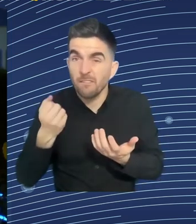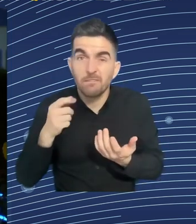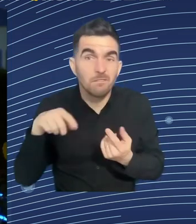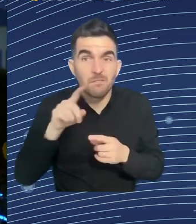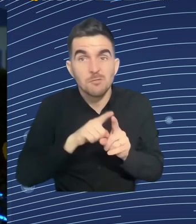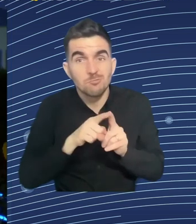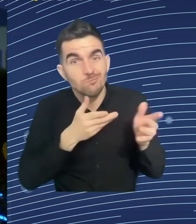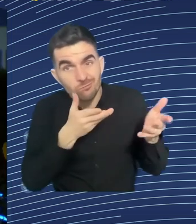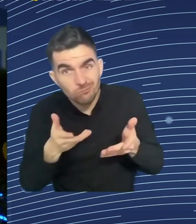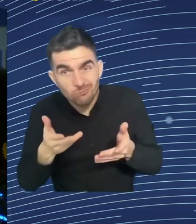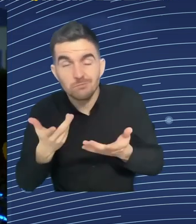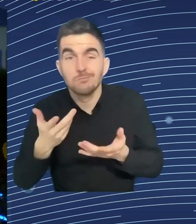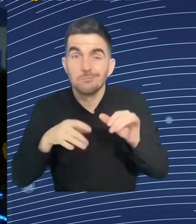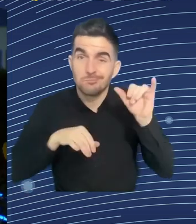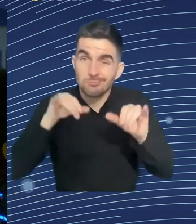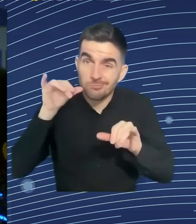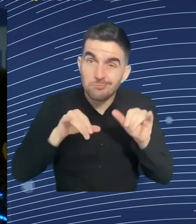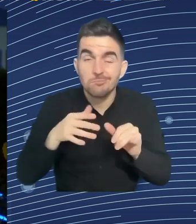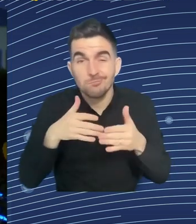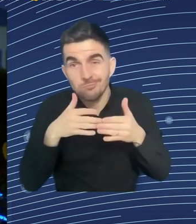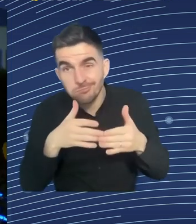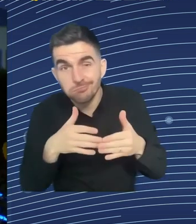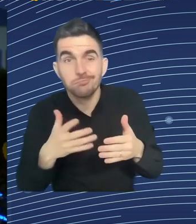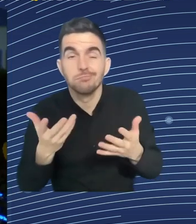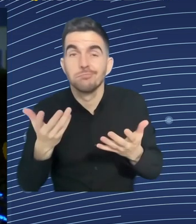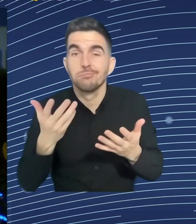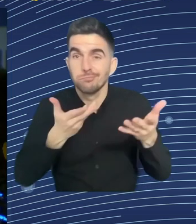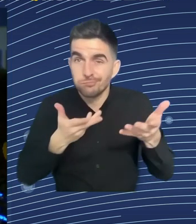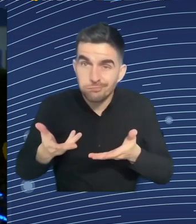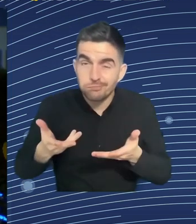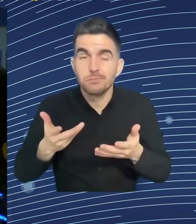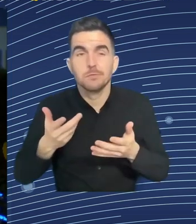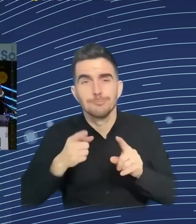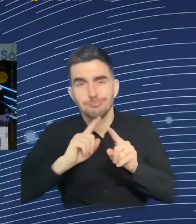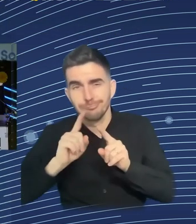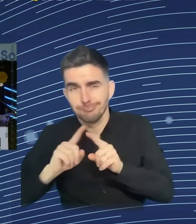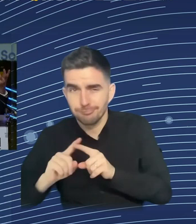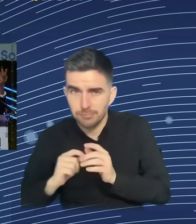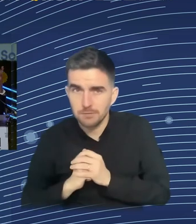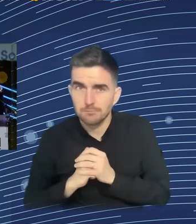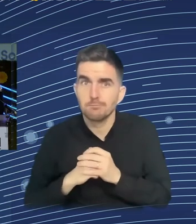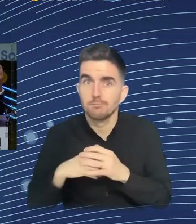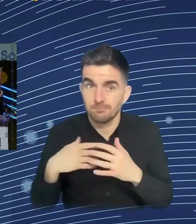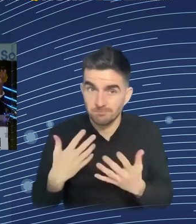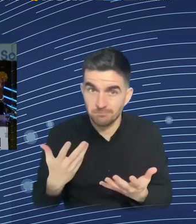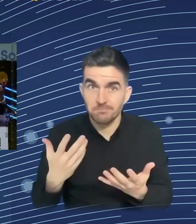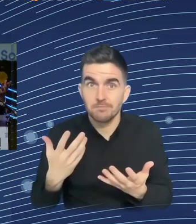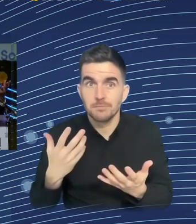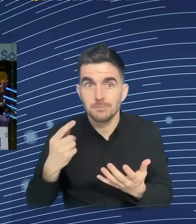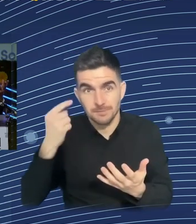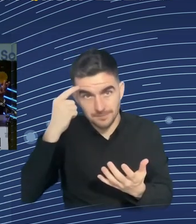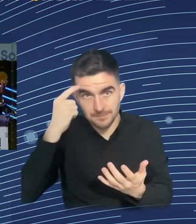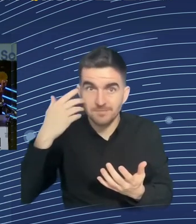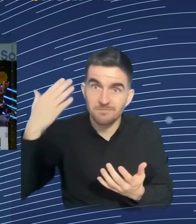employing about 12% to 15% of the labor force in the health and care sector. And that's what we should always bear in